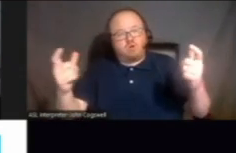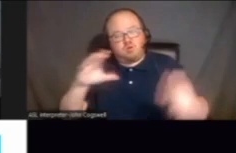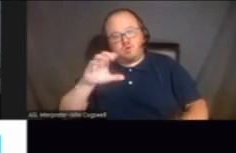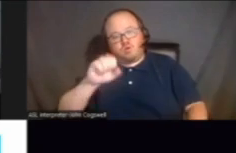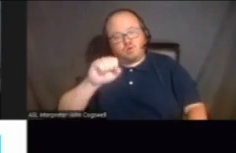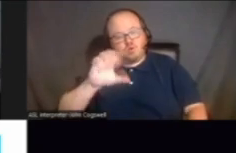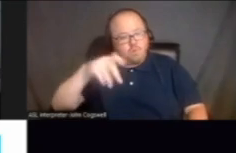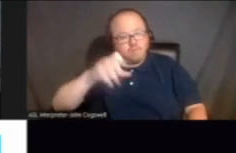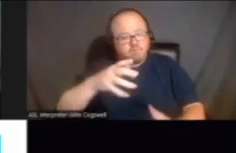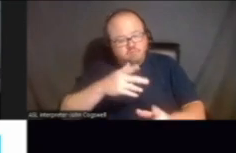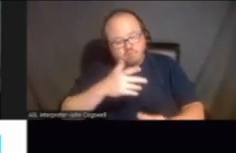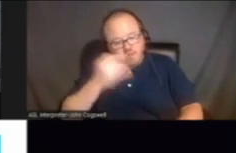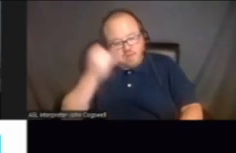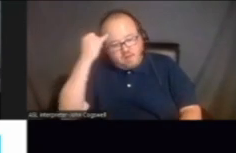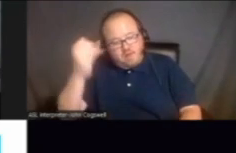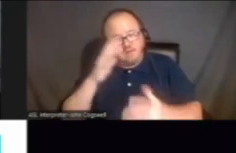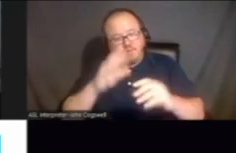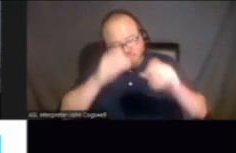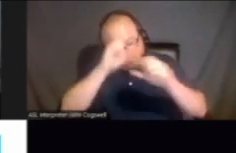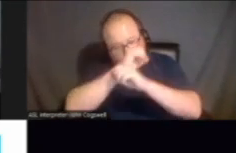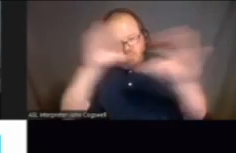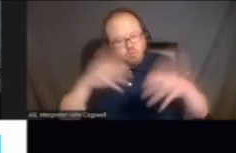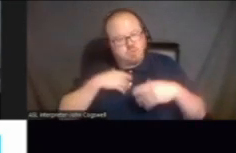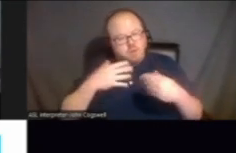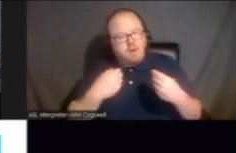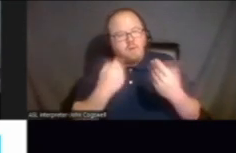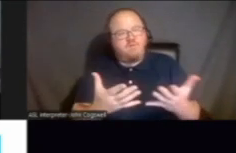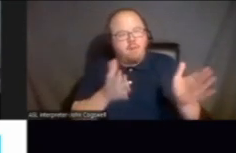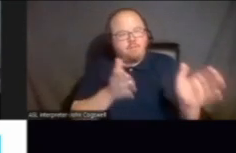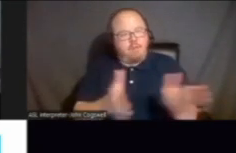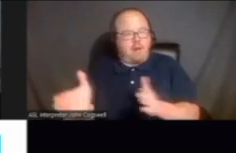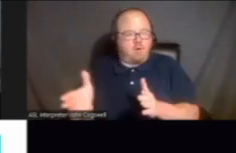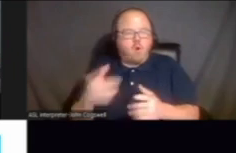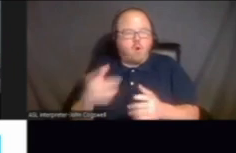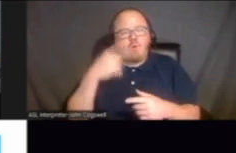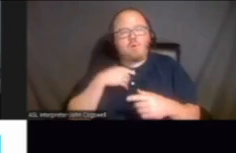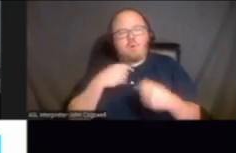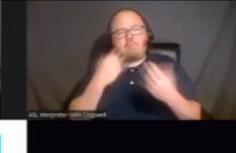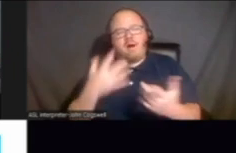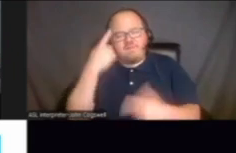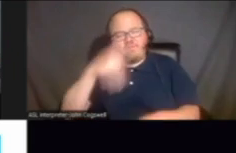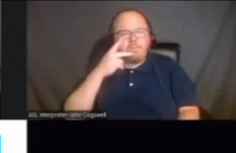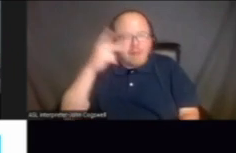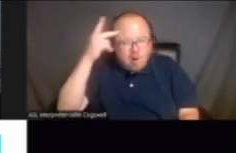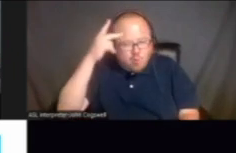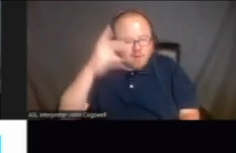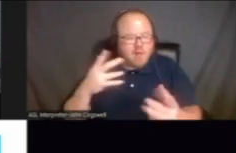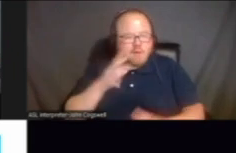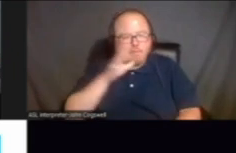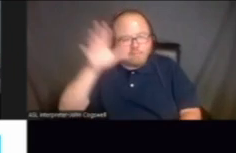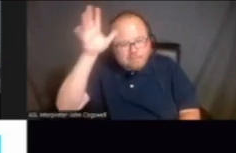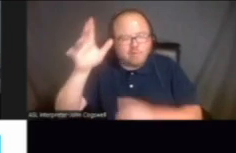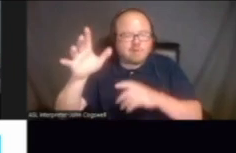we also provide that for parents because we do a lot of parent training and, um, and education.